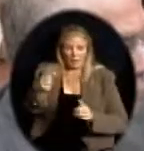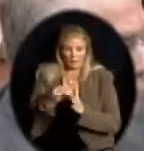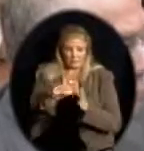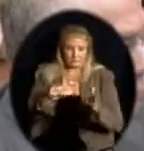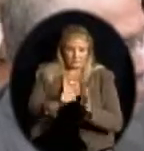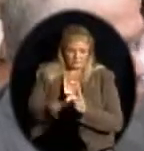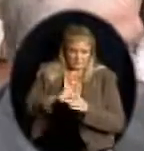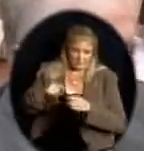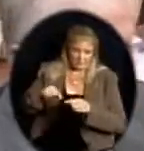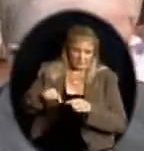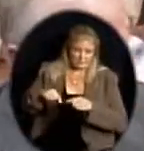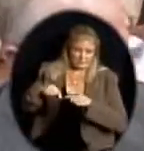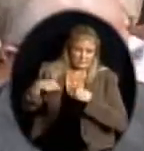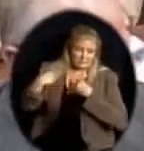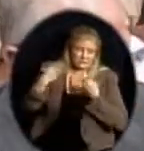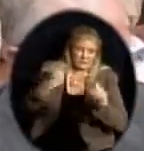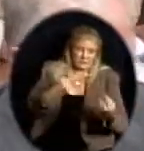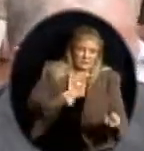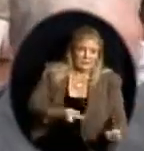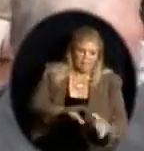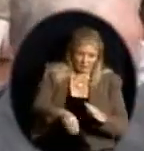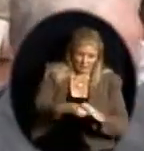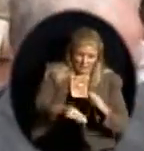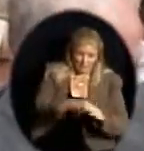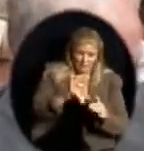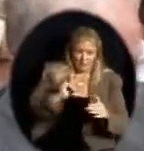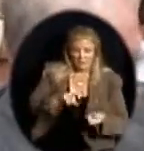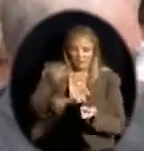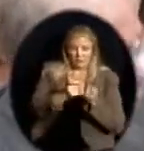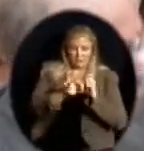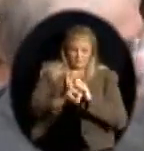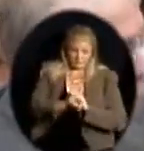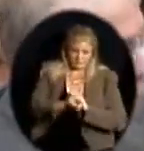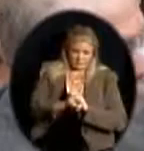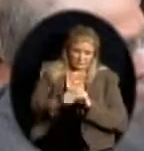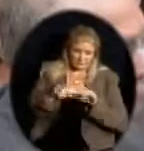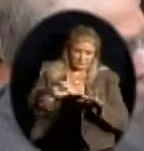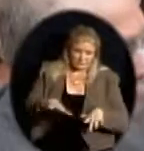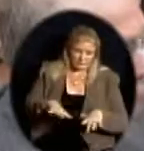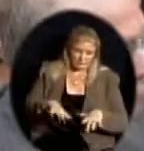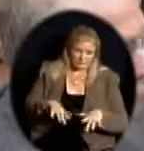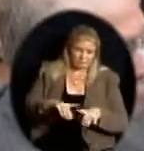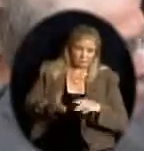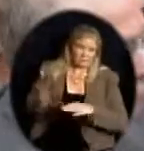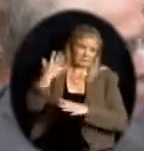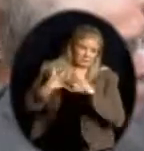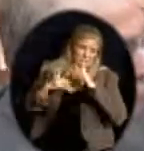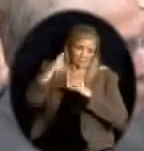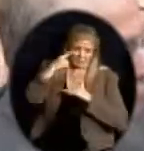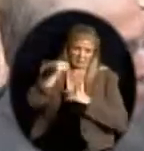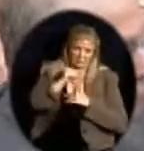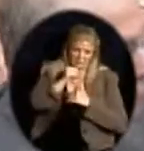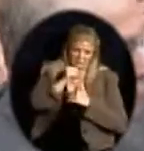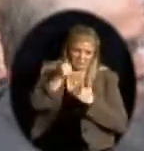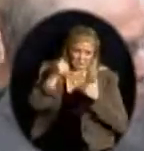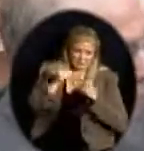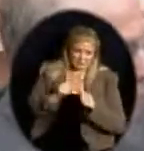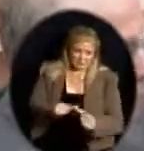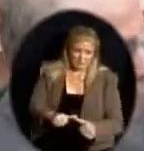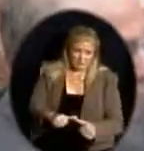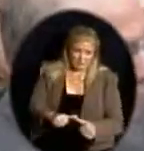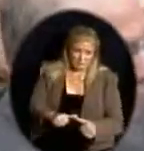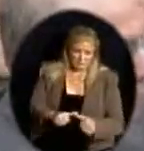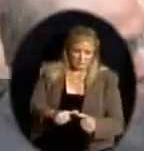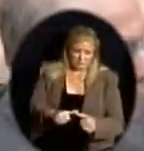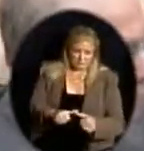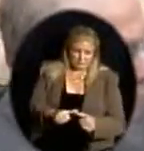and modified assessments. But there was a time period we thought those would go away as well. So there is a requirement by the federal government as far